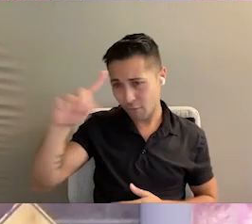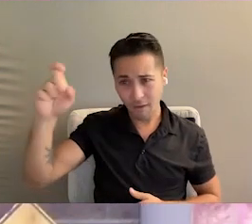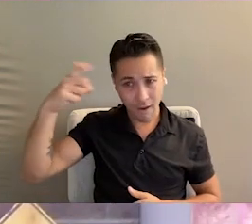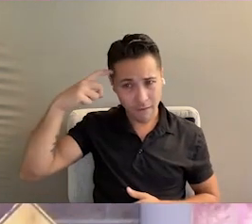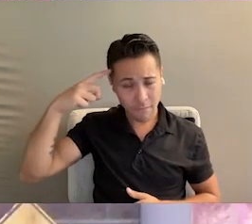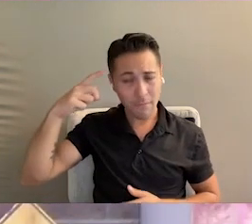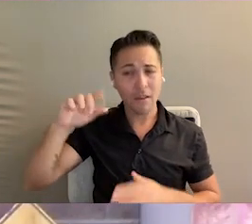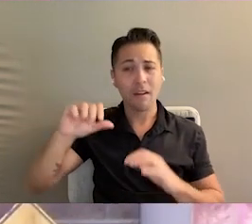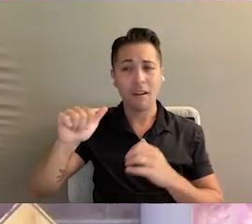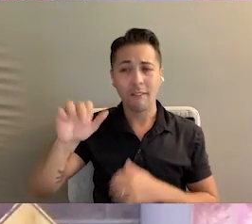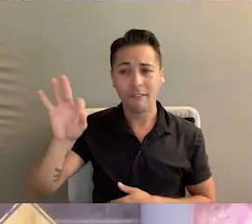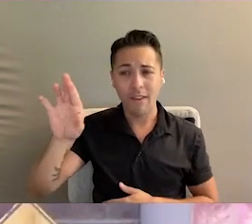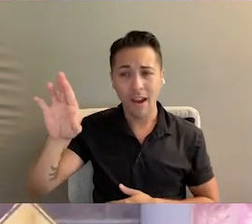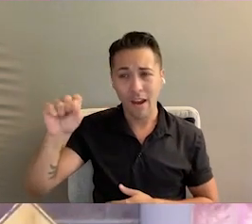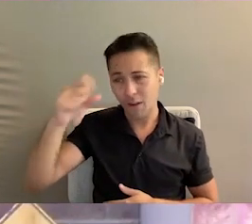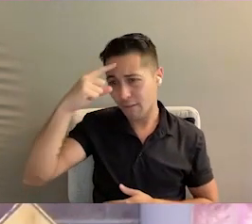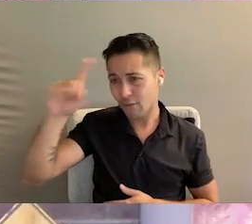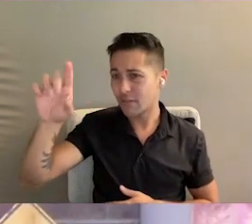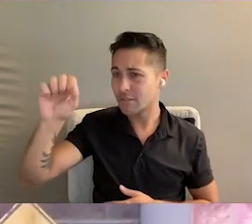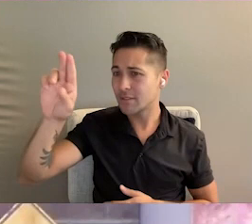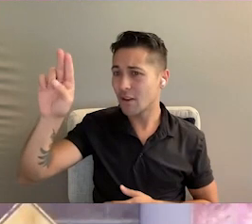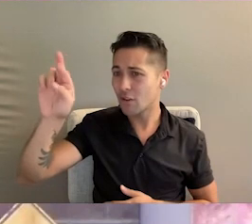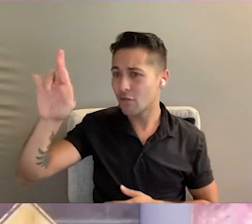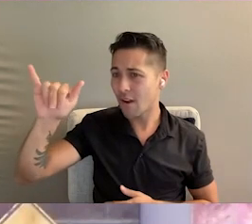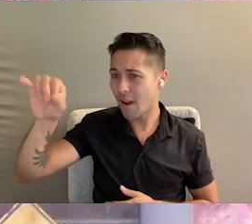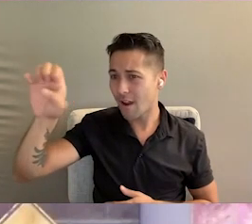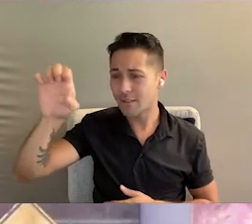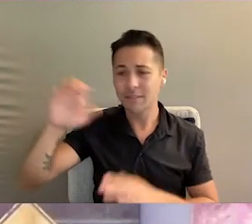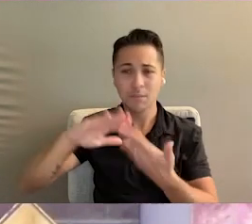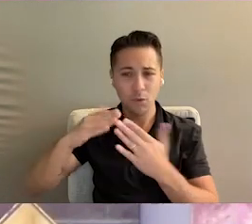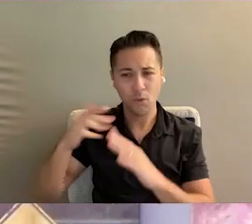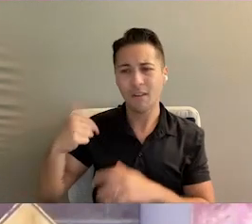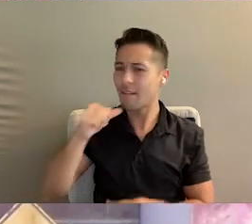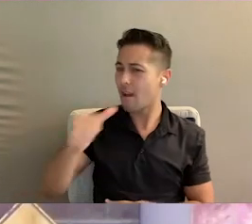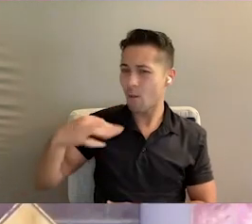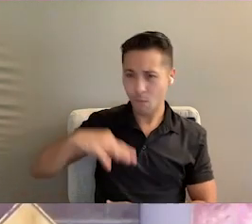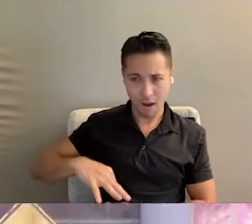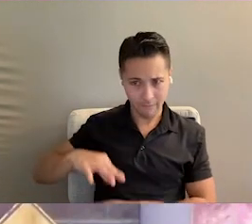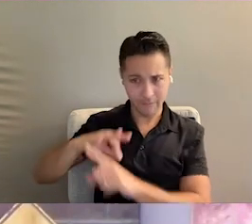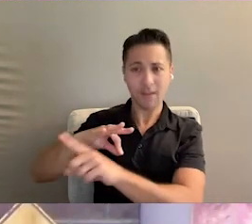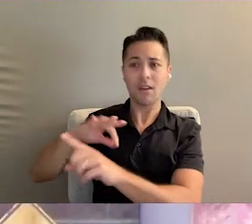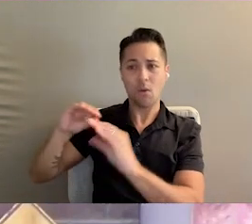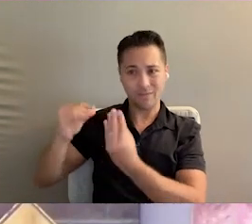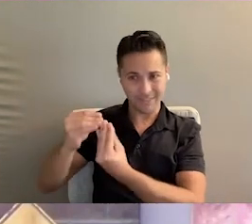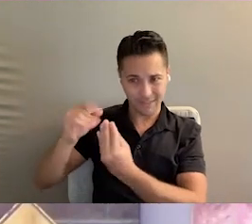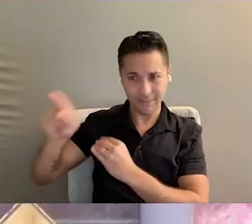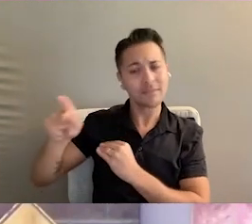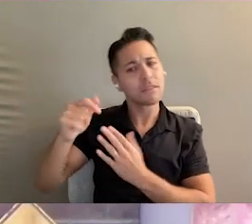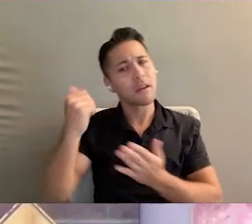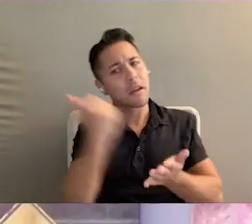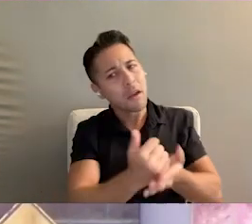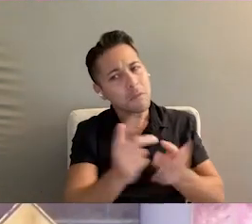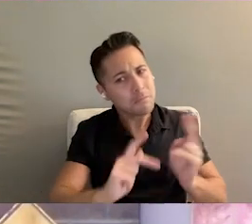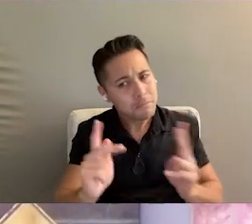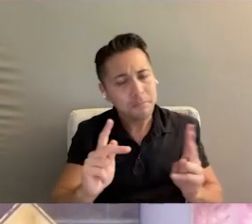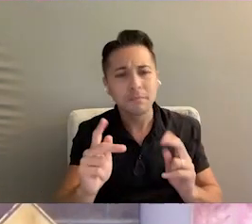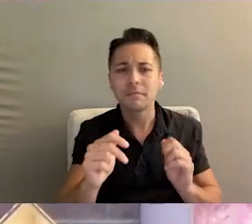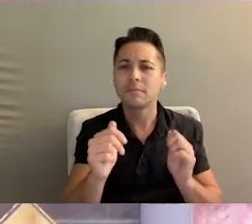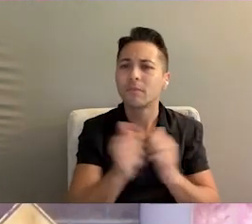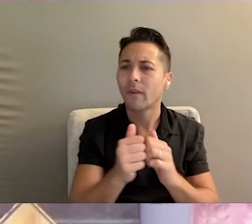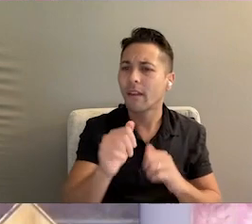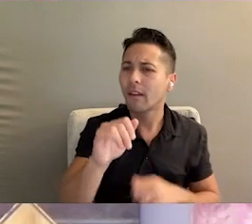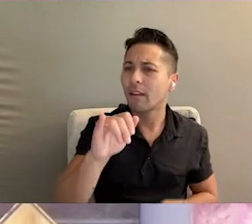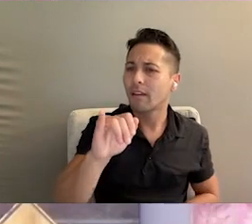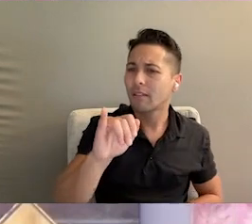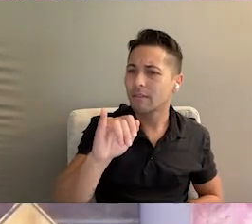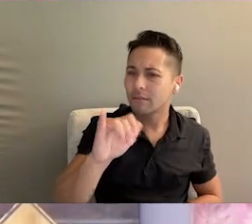Government Affairs for Sunrise Community. Sunrise Community is a nonprofit organization that serves individuals